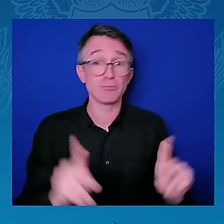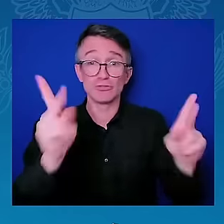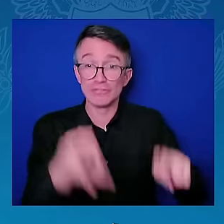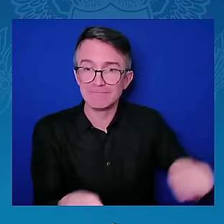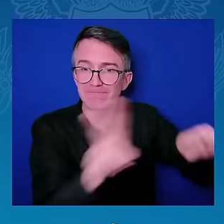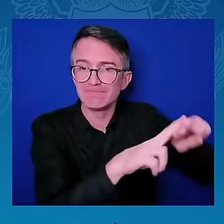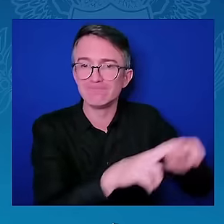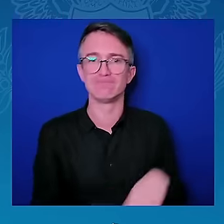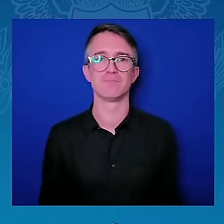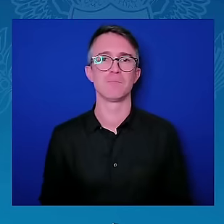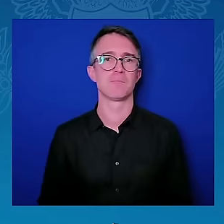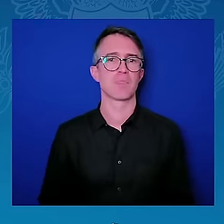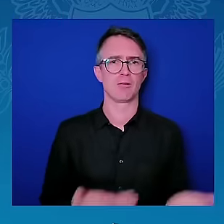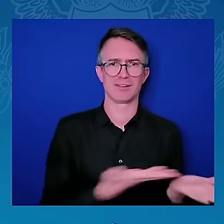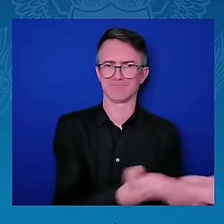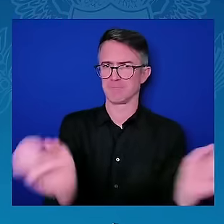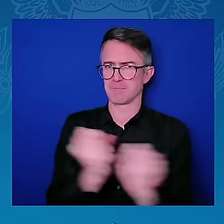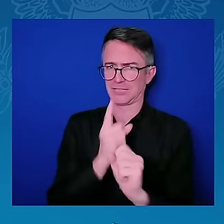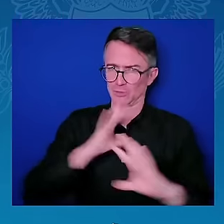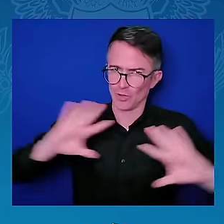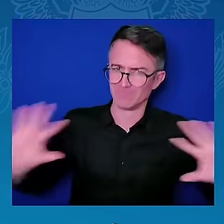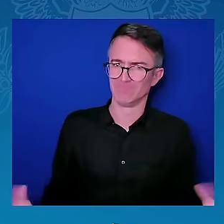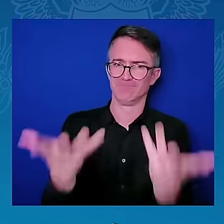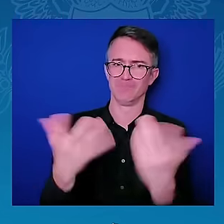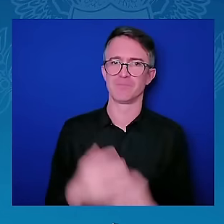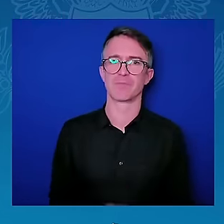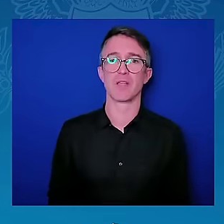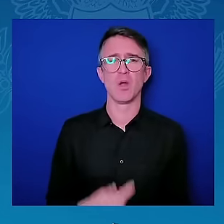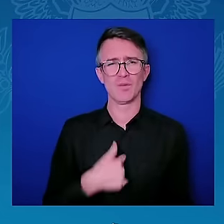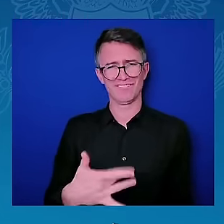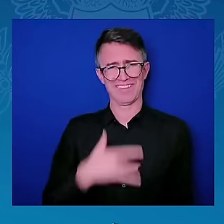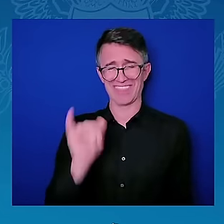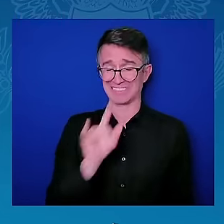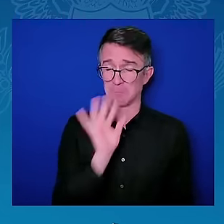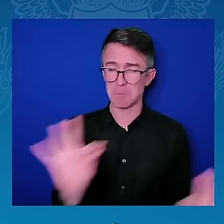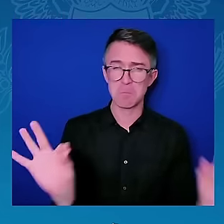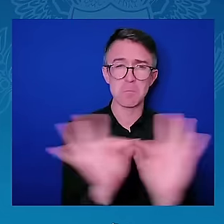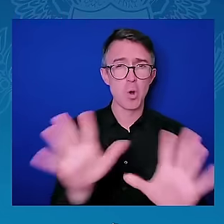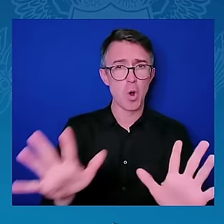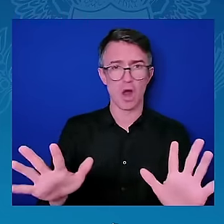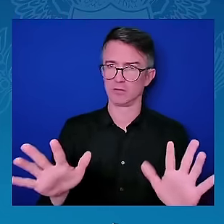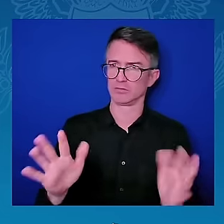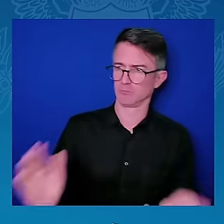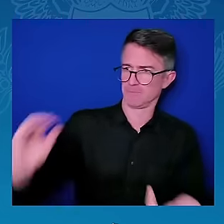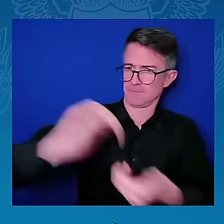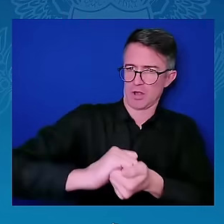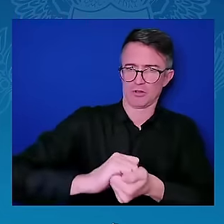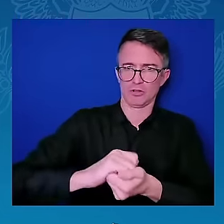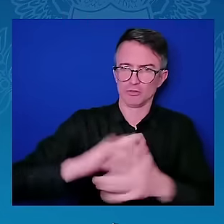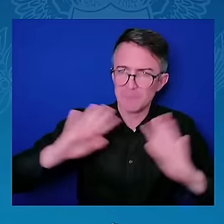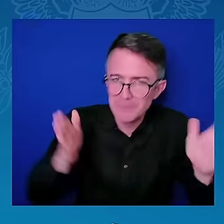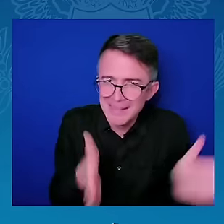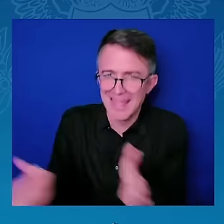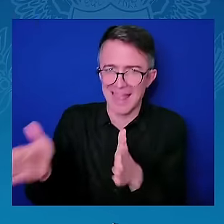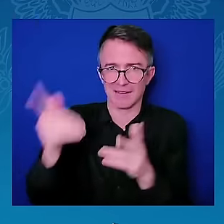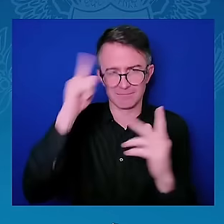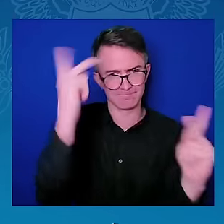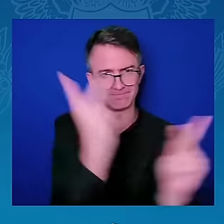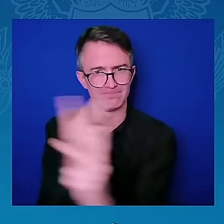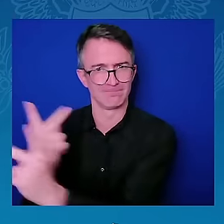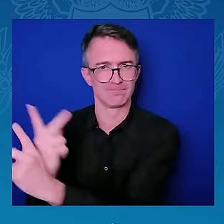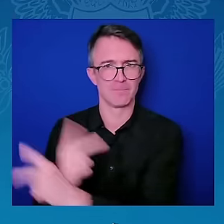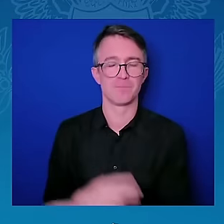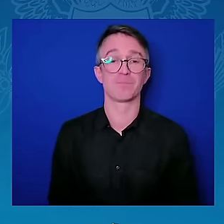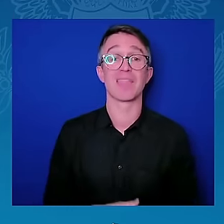will tackle shared challenges. Kenya is, of course, known for its Silicon Savannah. It's a